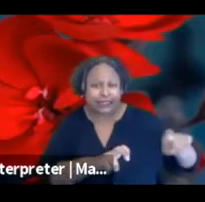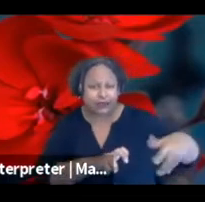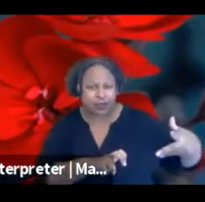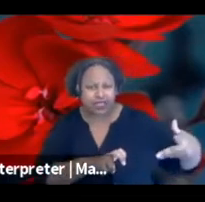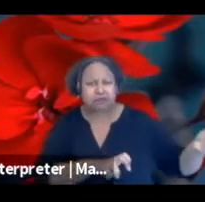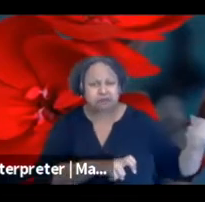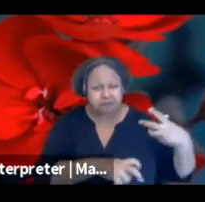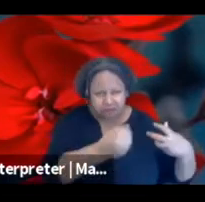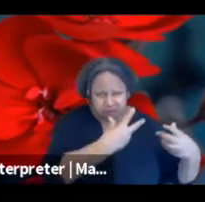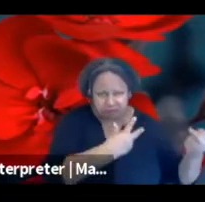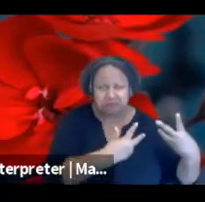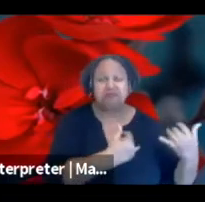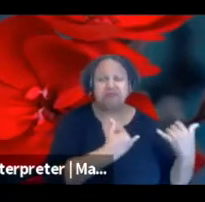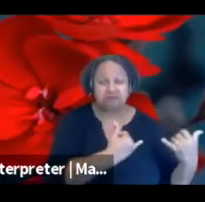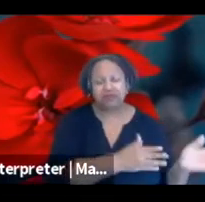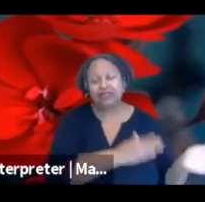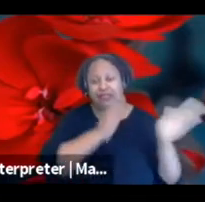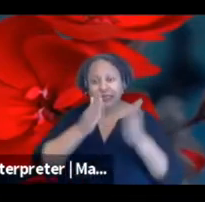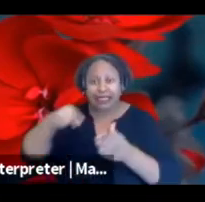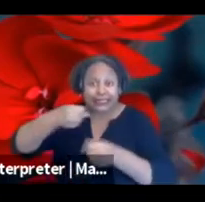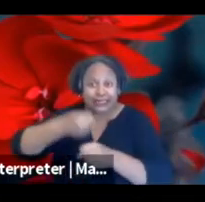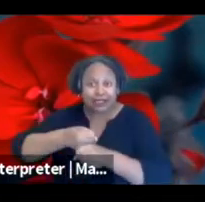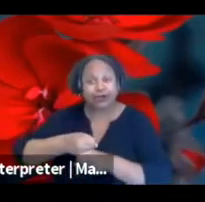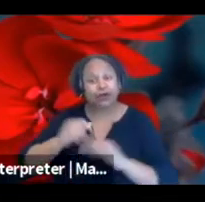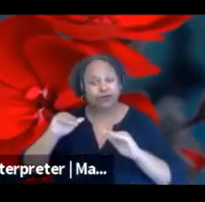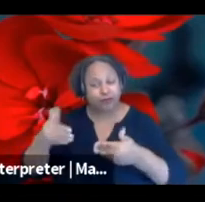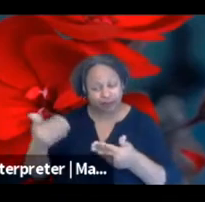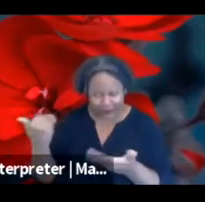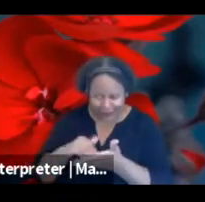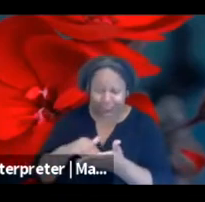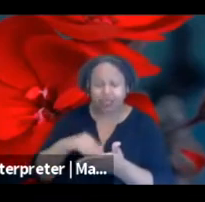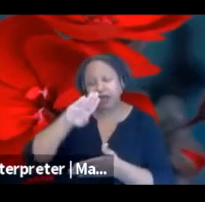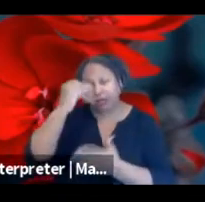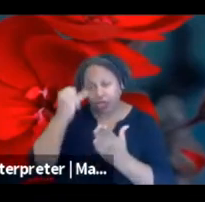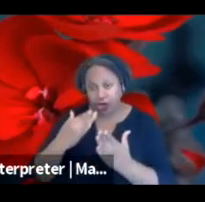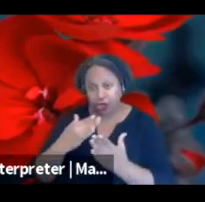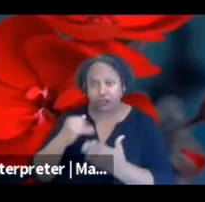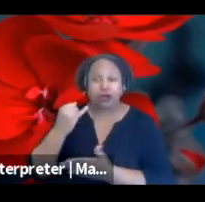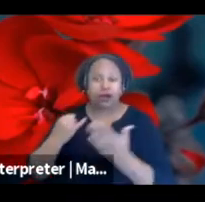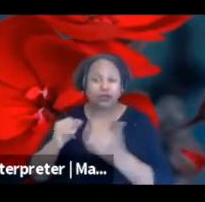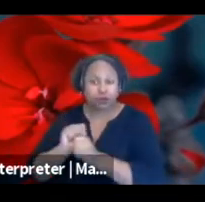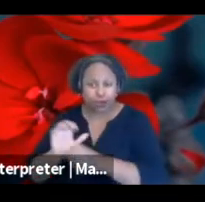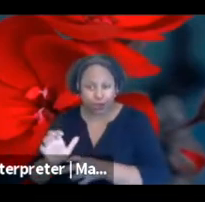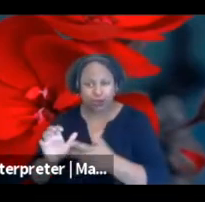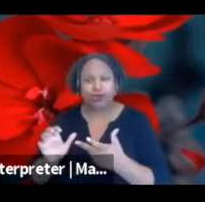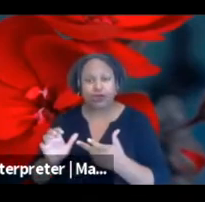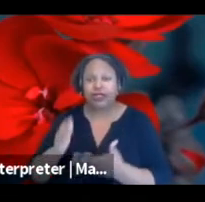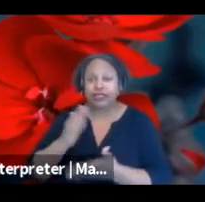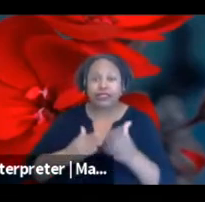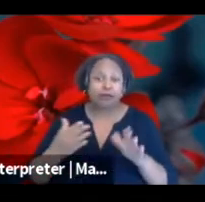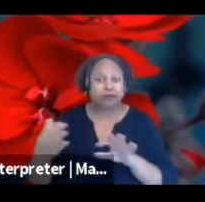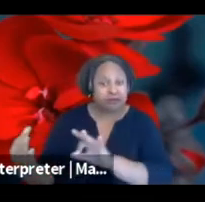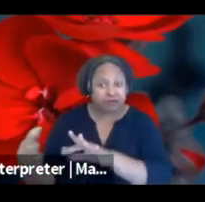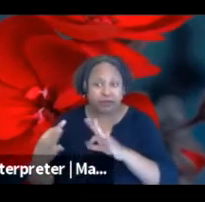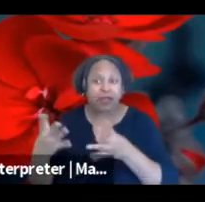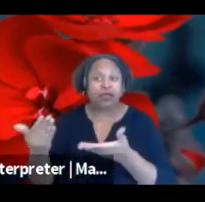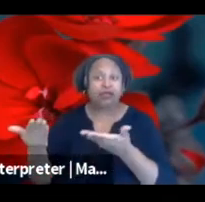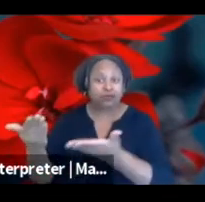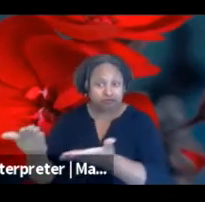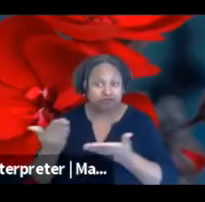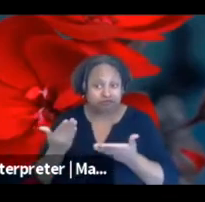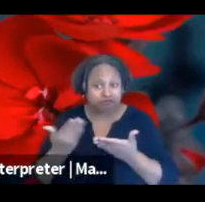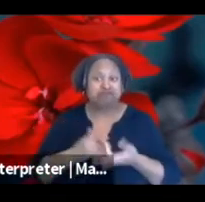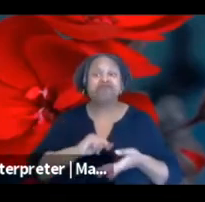this year we had a conversation again with Black artists and arts workers once we had implemented some of those previous recommendations,